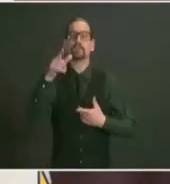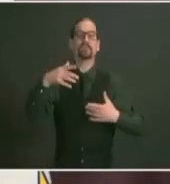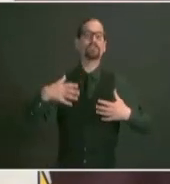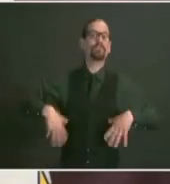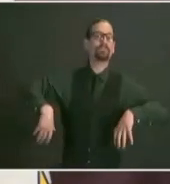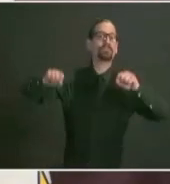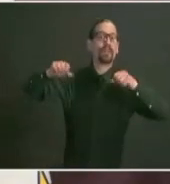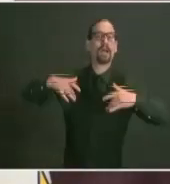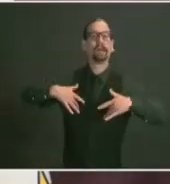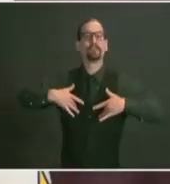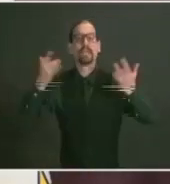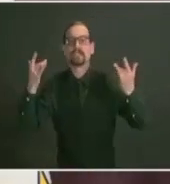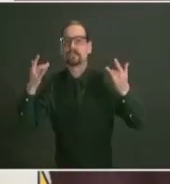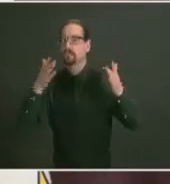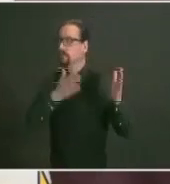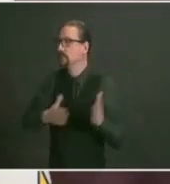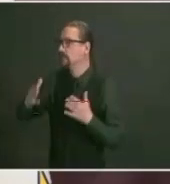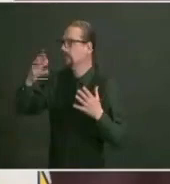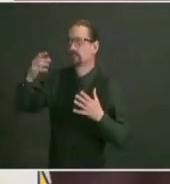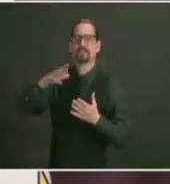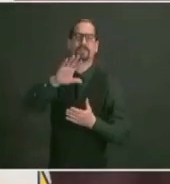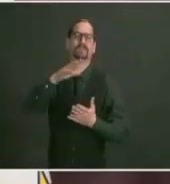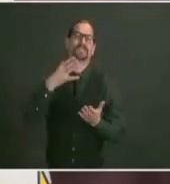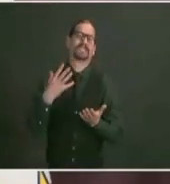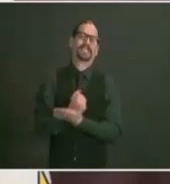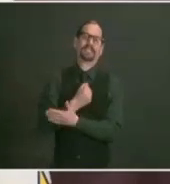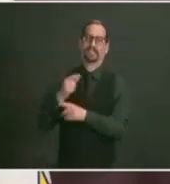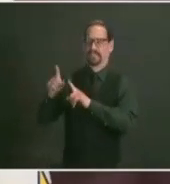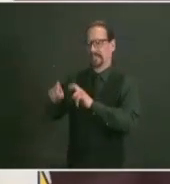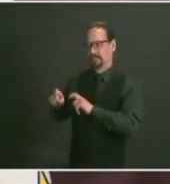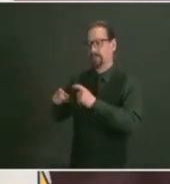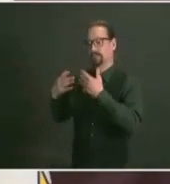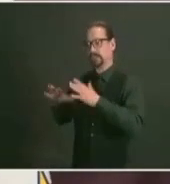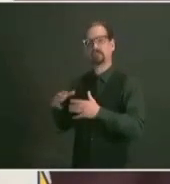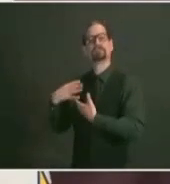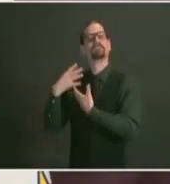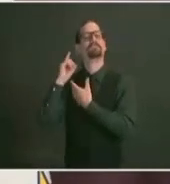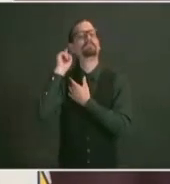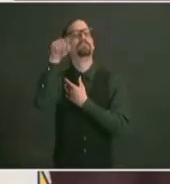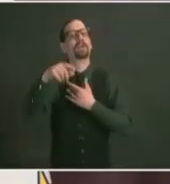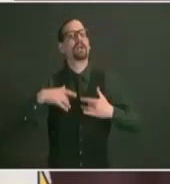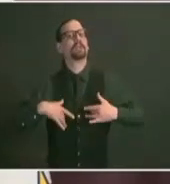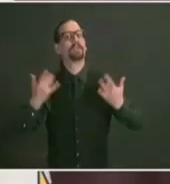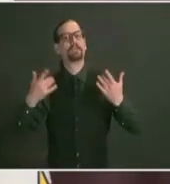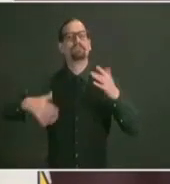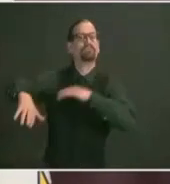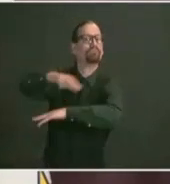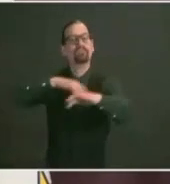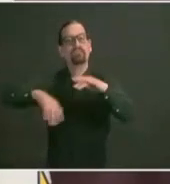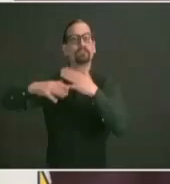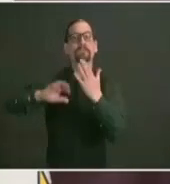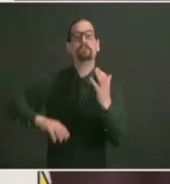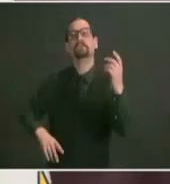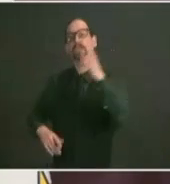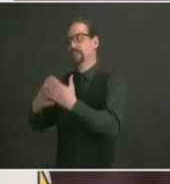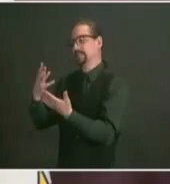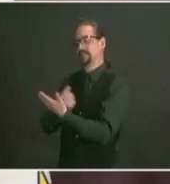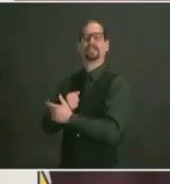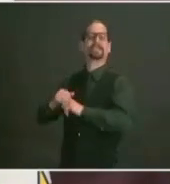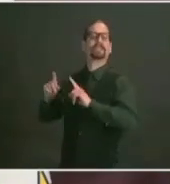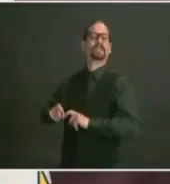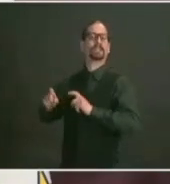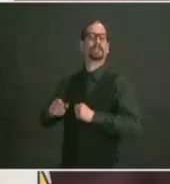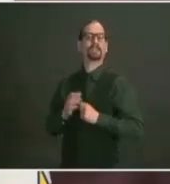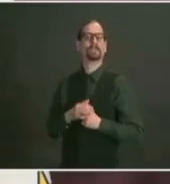our um social distancing guidelines uh but use the resources